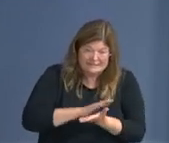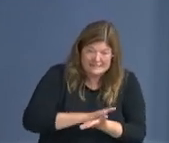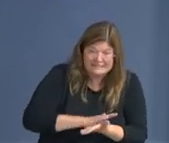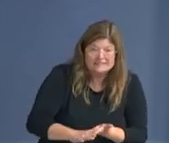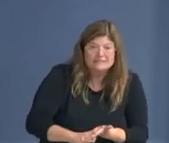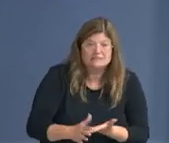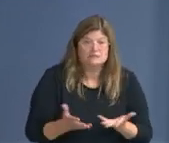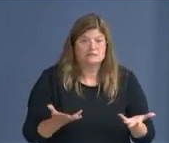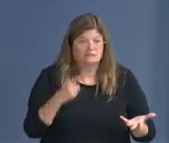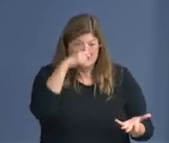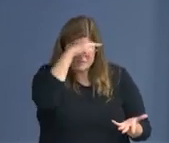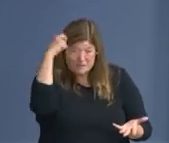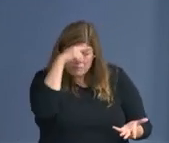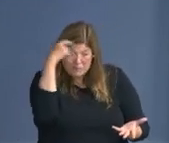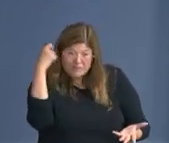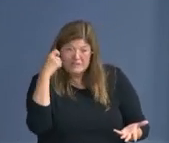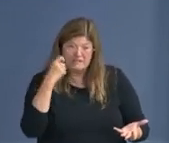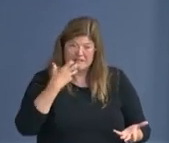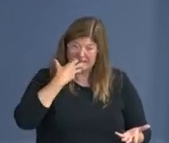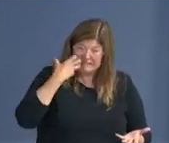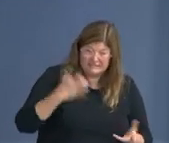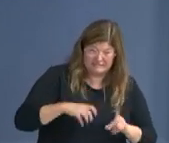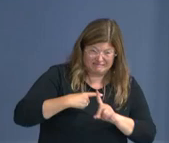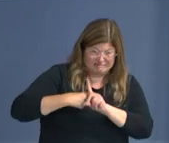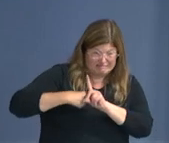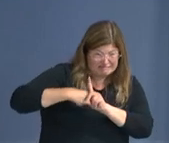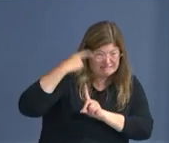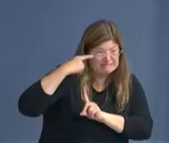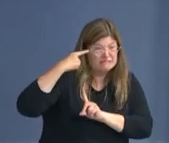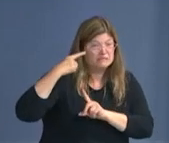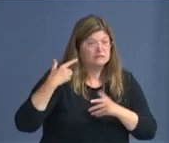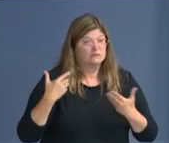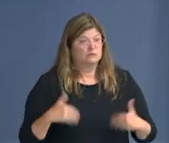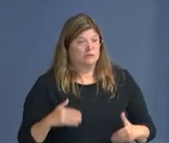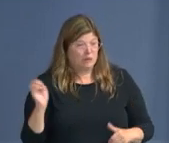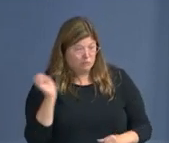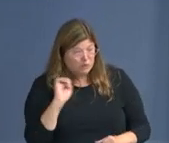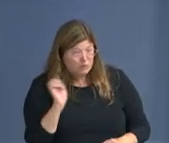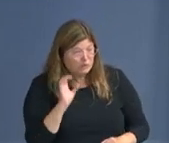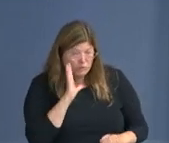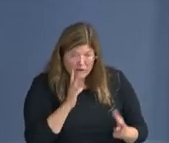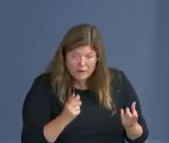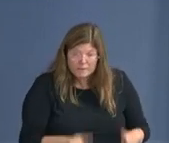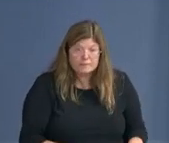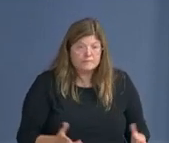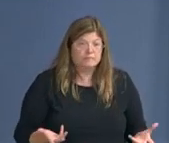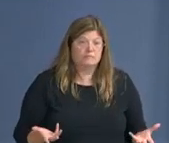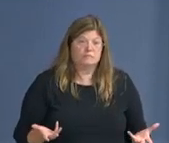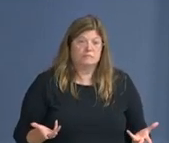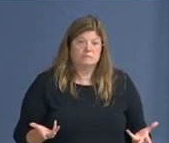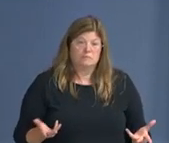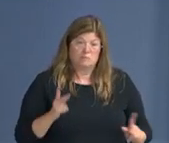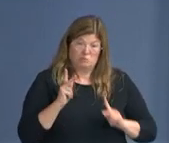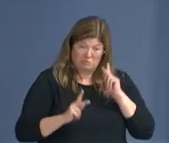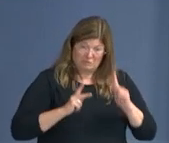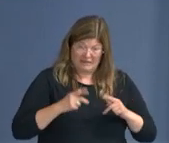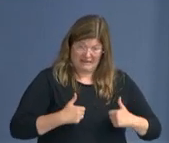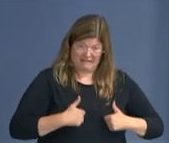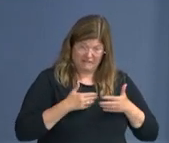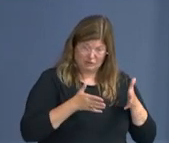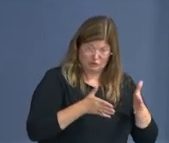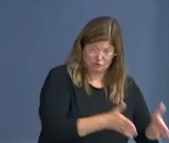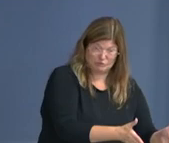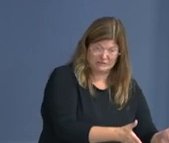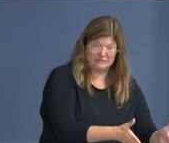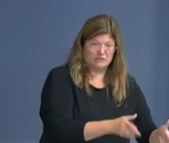experience heat emergencies. Um, we've become very concerned about people, uh, on the street. Uh, if I